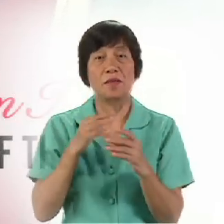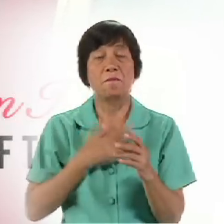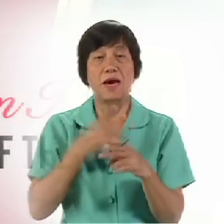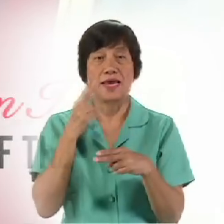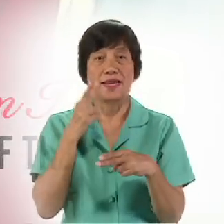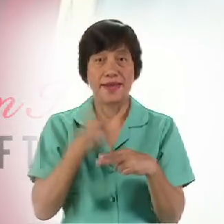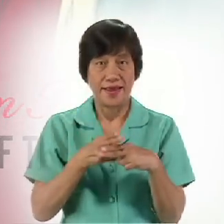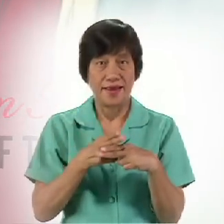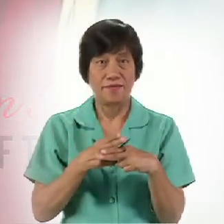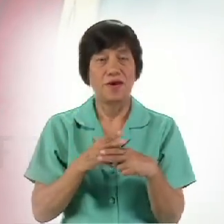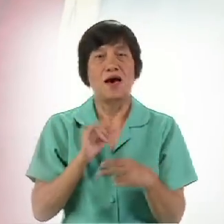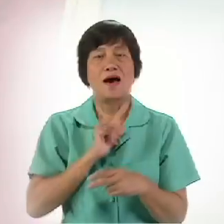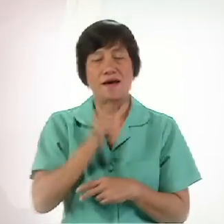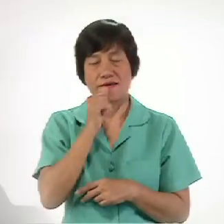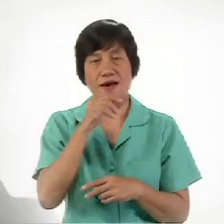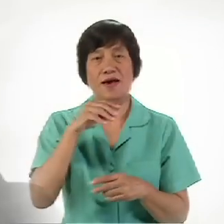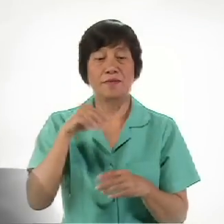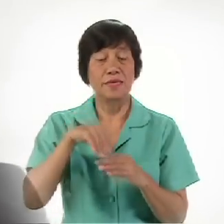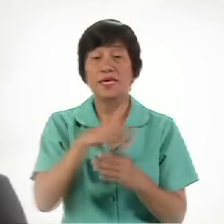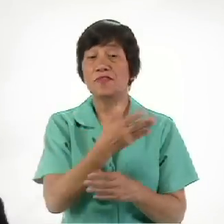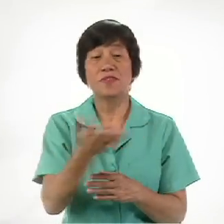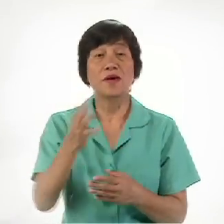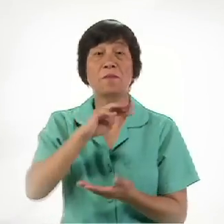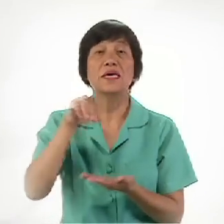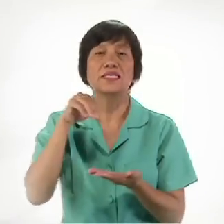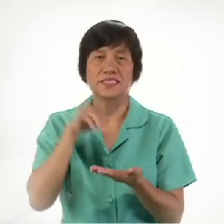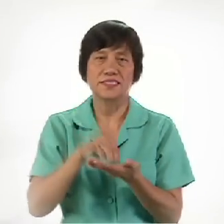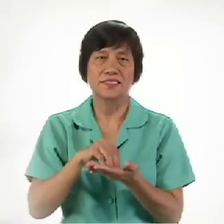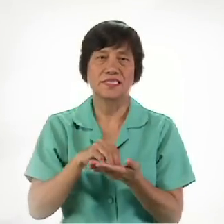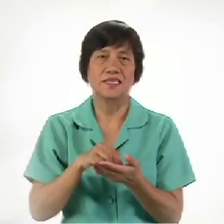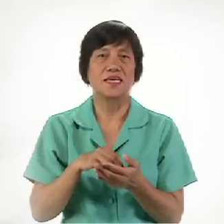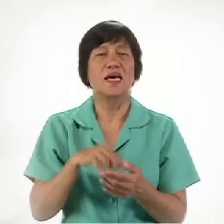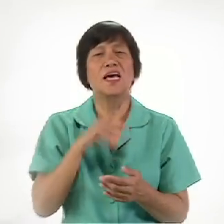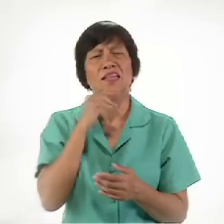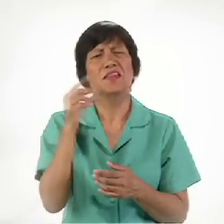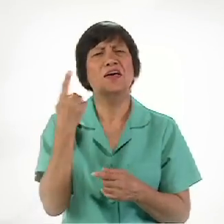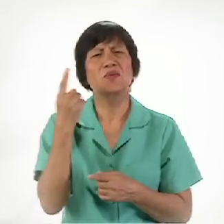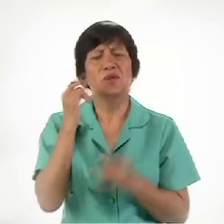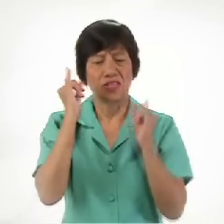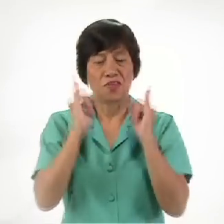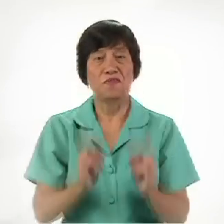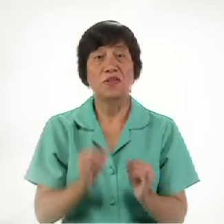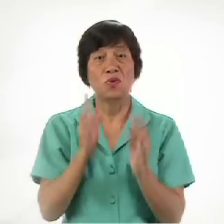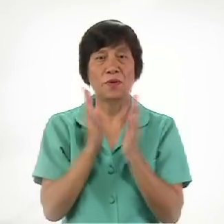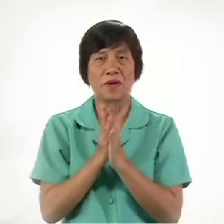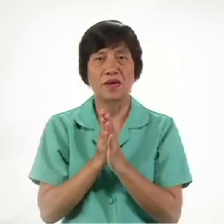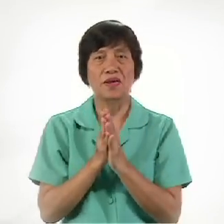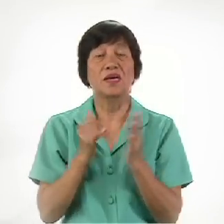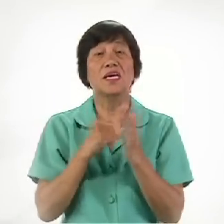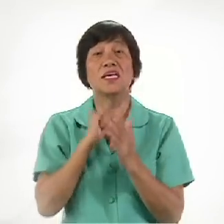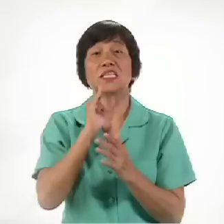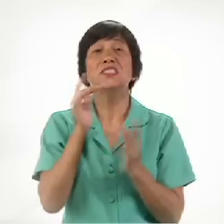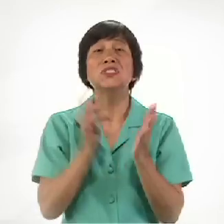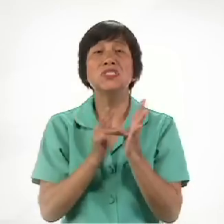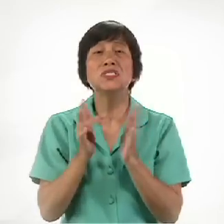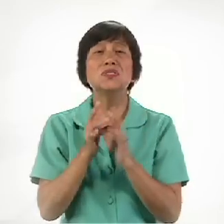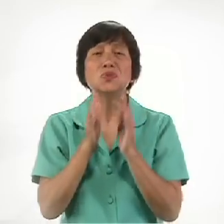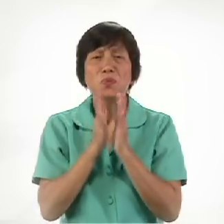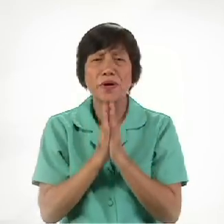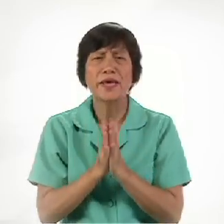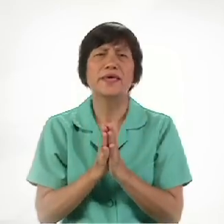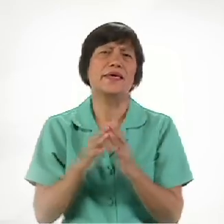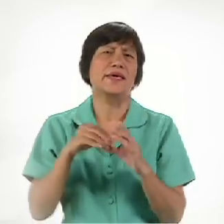their midst So it is not Just individuals Praying It is Jesus Praying